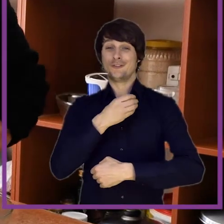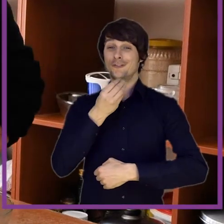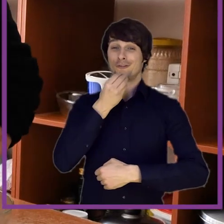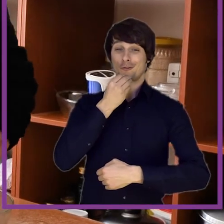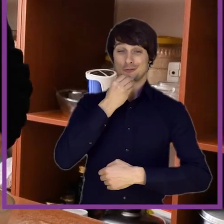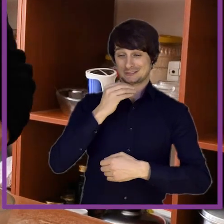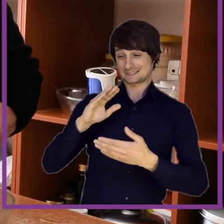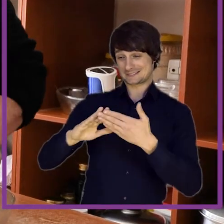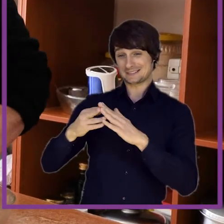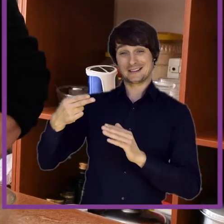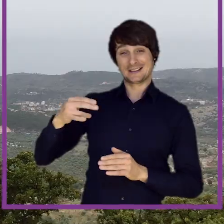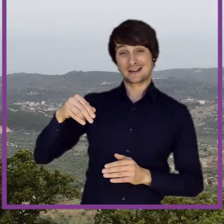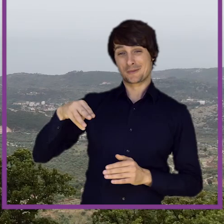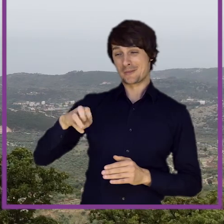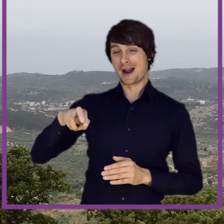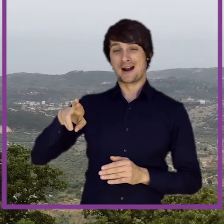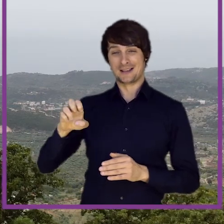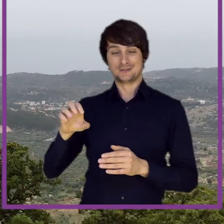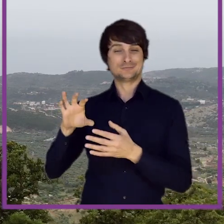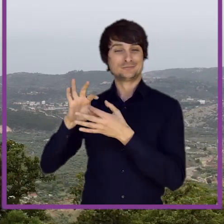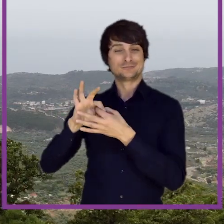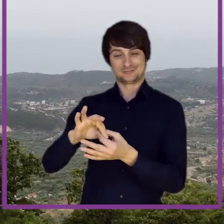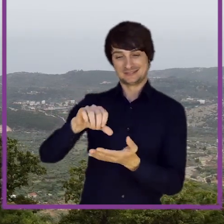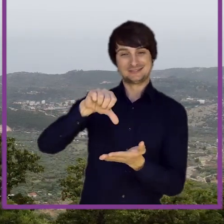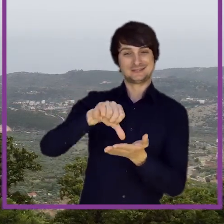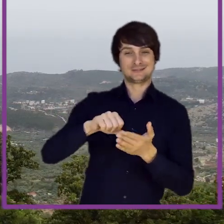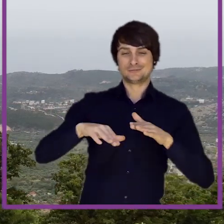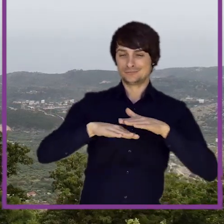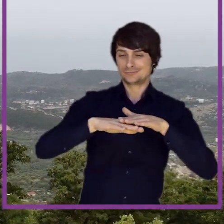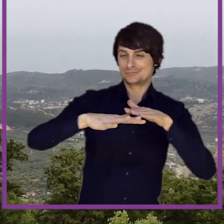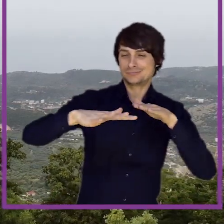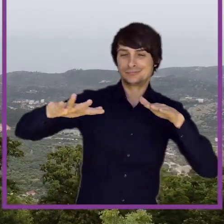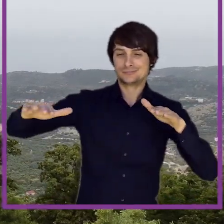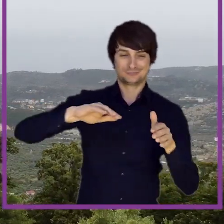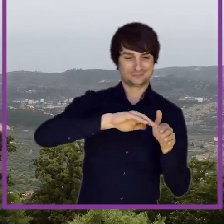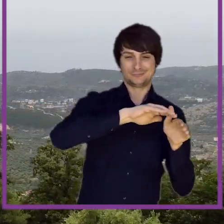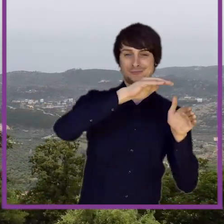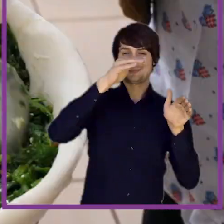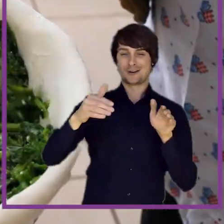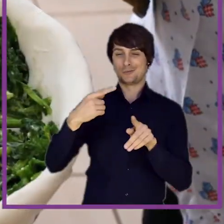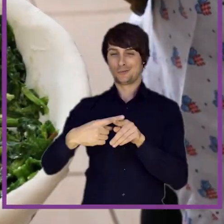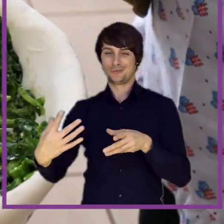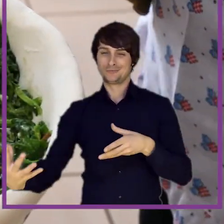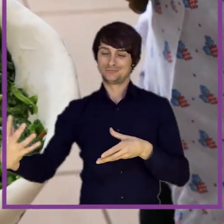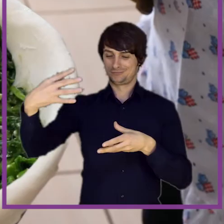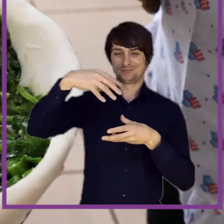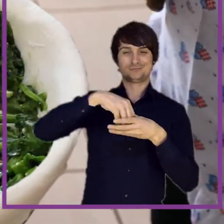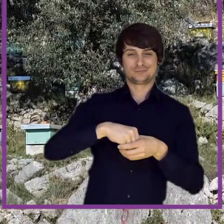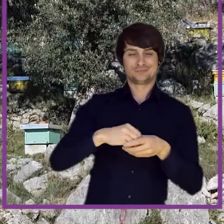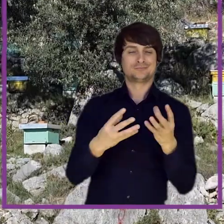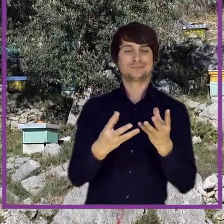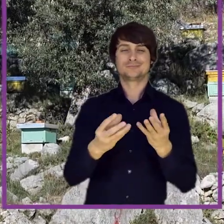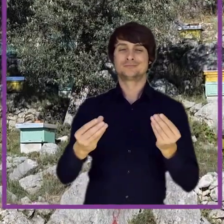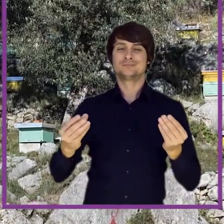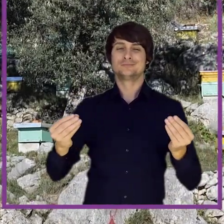The culinary tradition of Himara includes a variety of local delicacies deriving from the rich resources in the land and